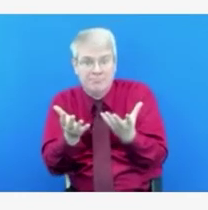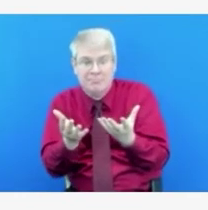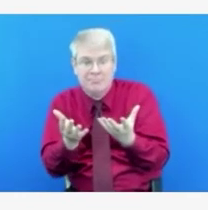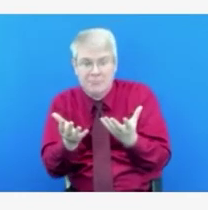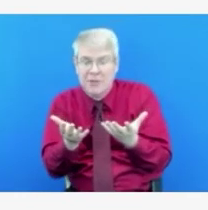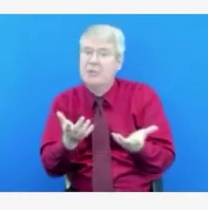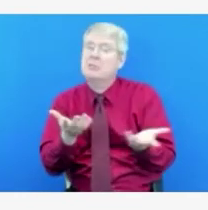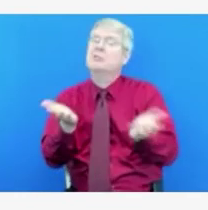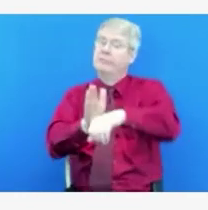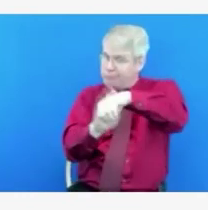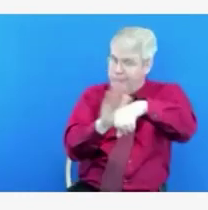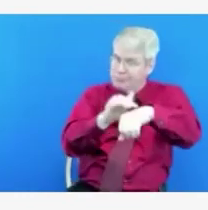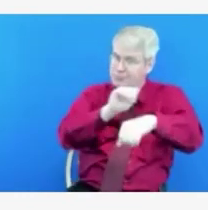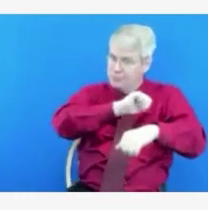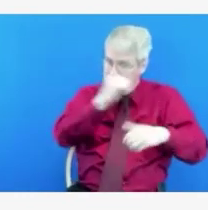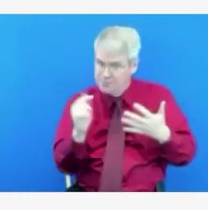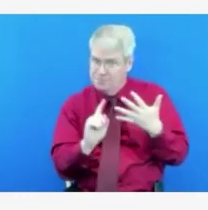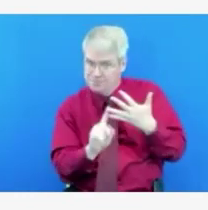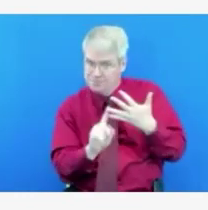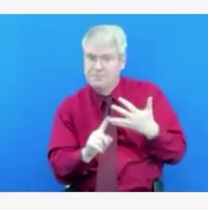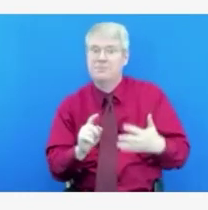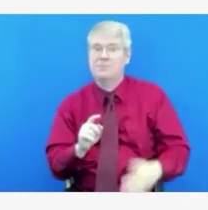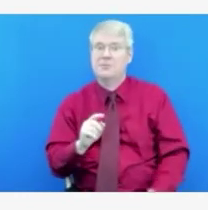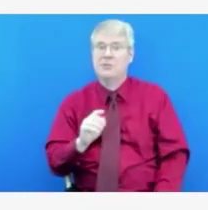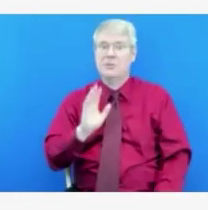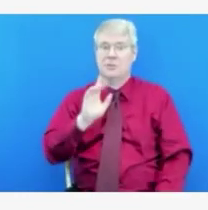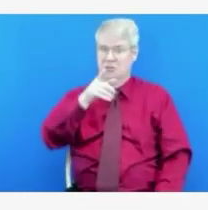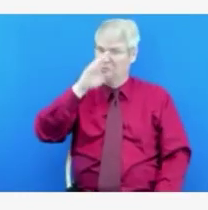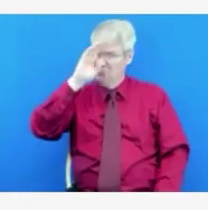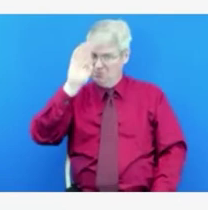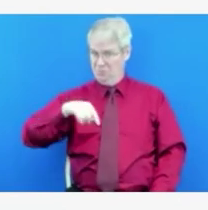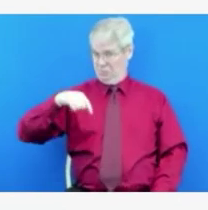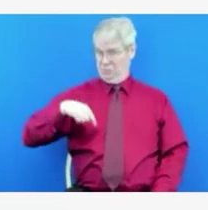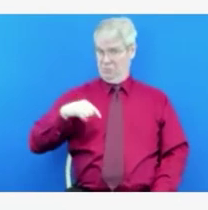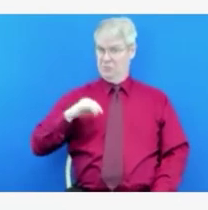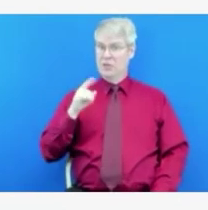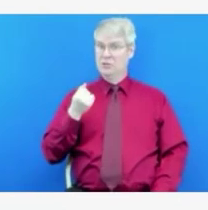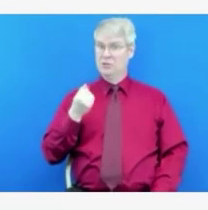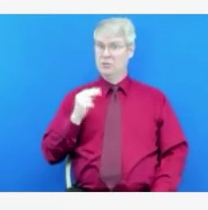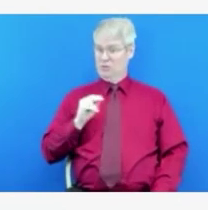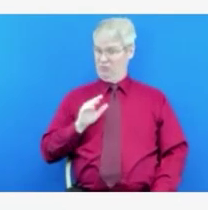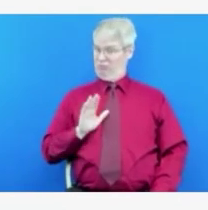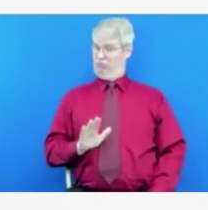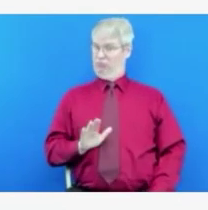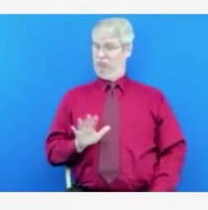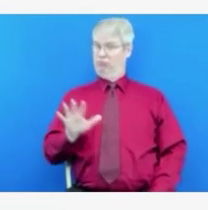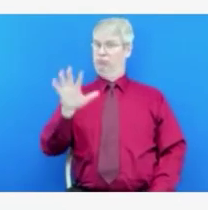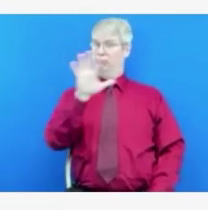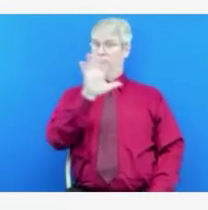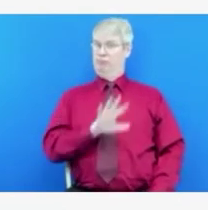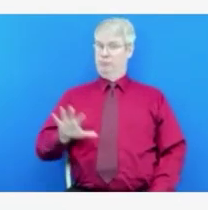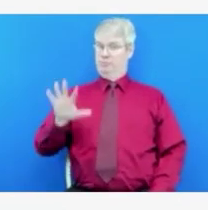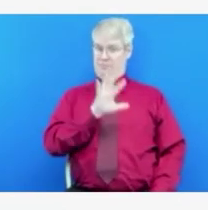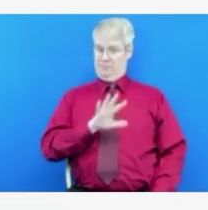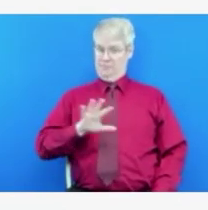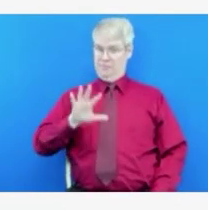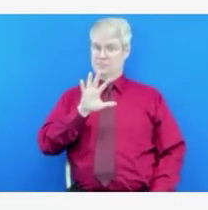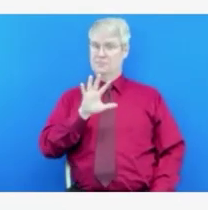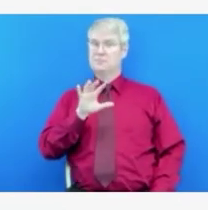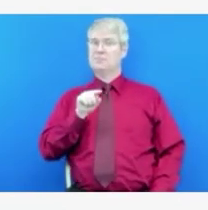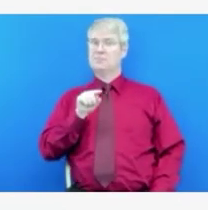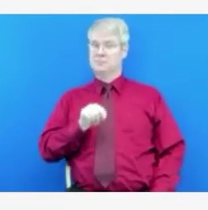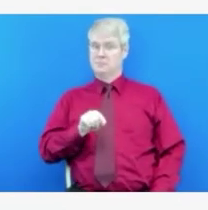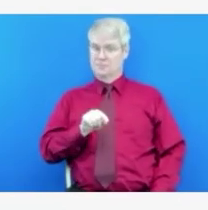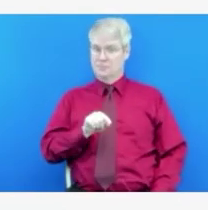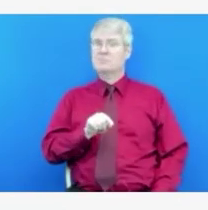is going to be very attuned to the progress with the vaccines. And one of them is the advisory committee,